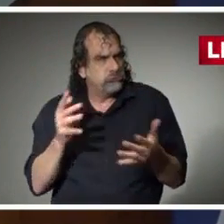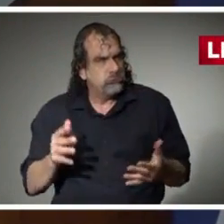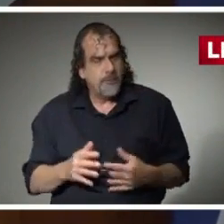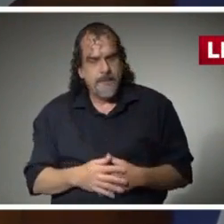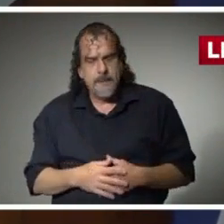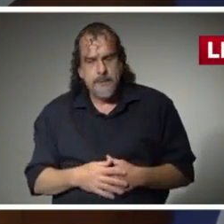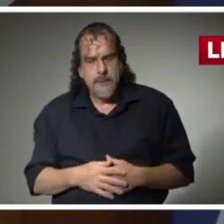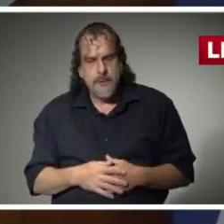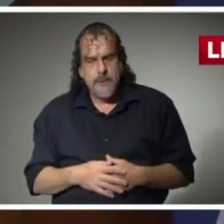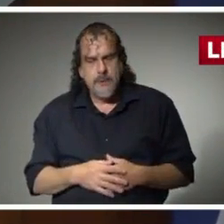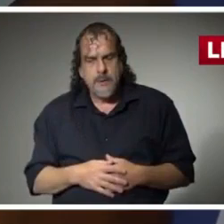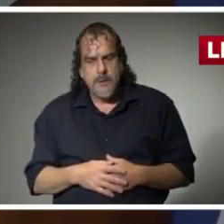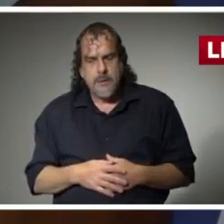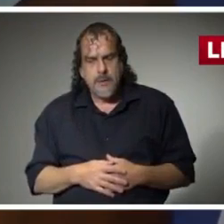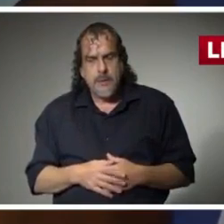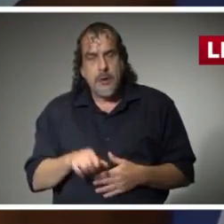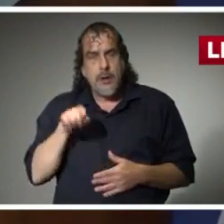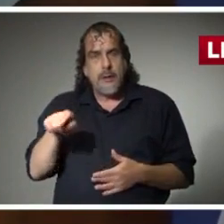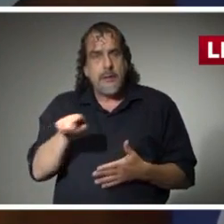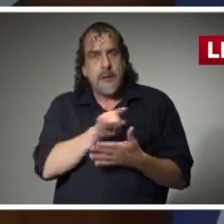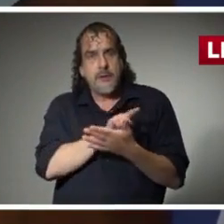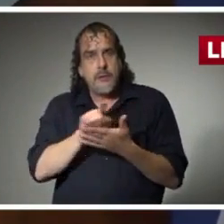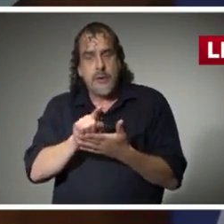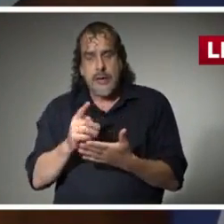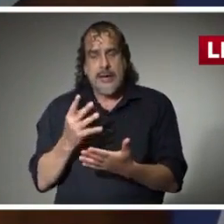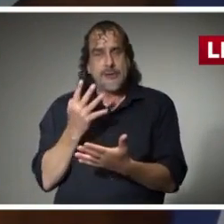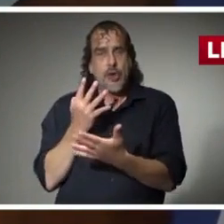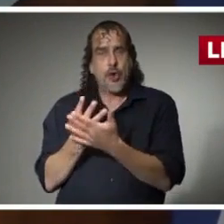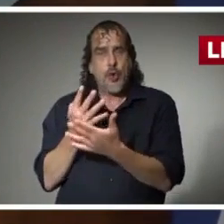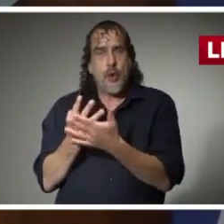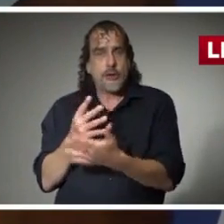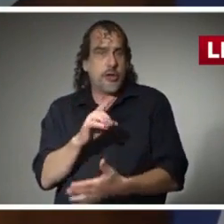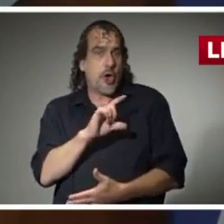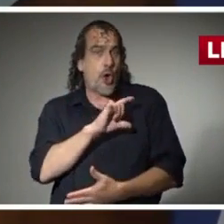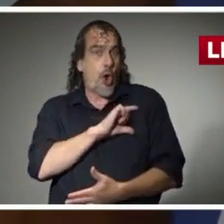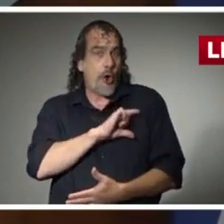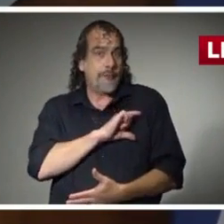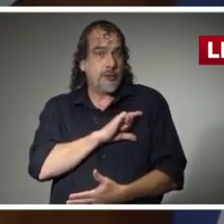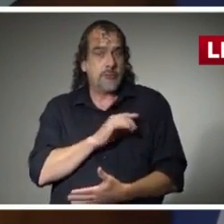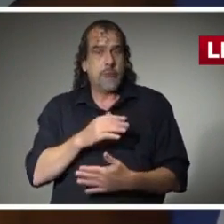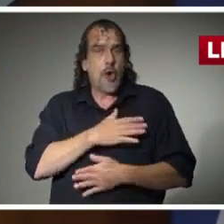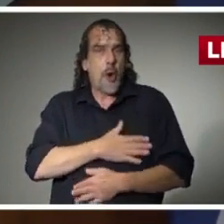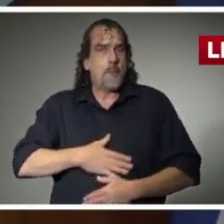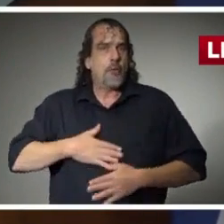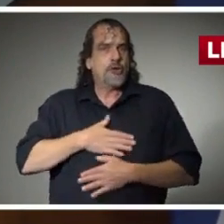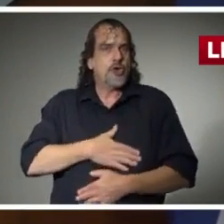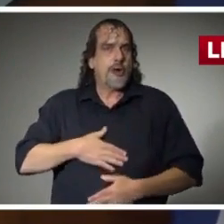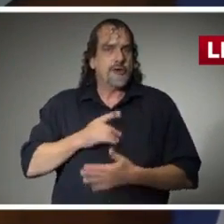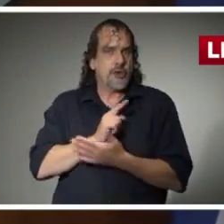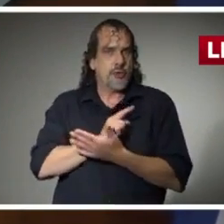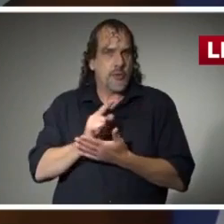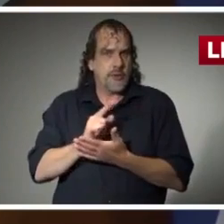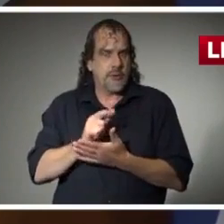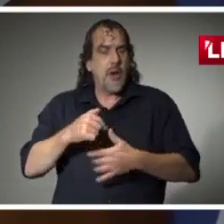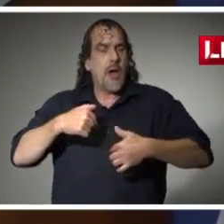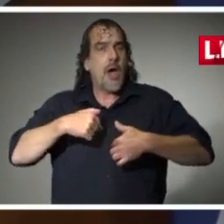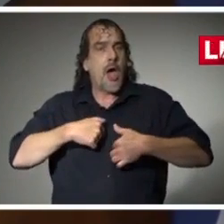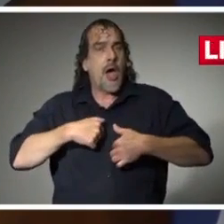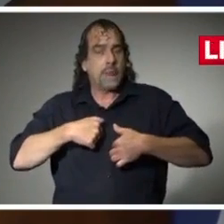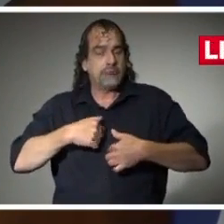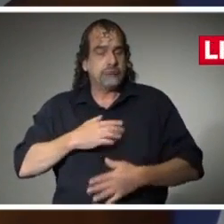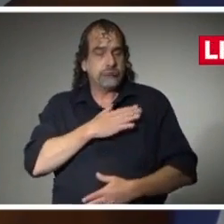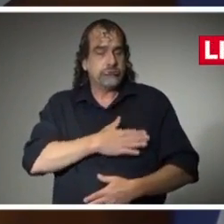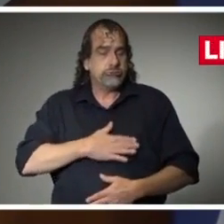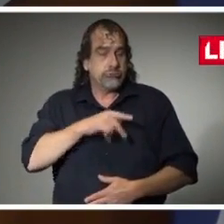This week is Corrections Officer Appreciation Week. I want to personally thank our